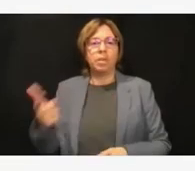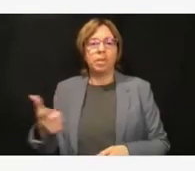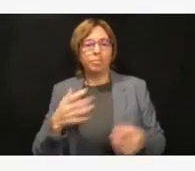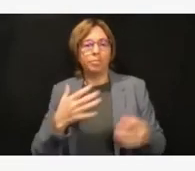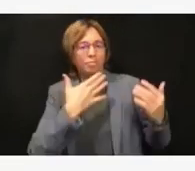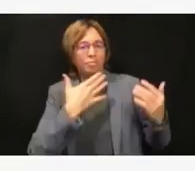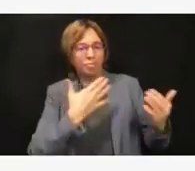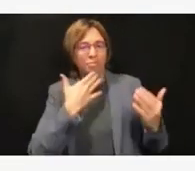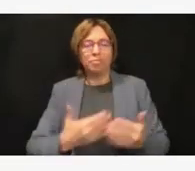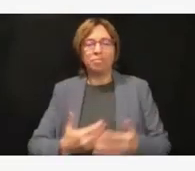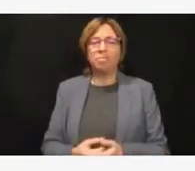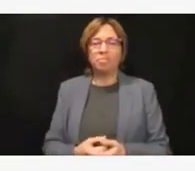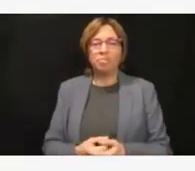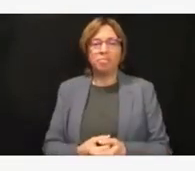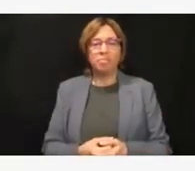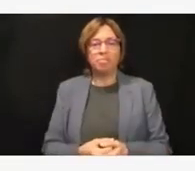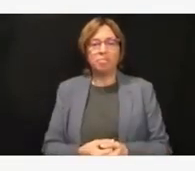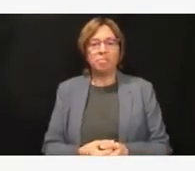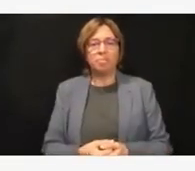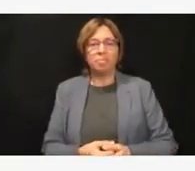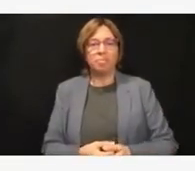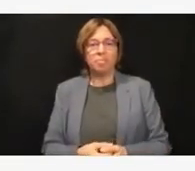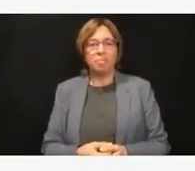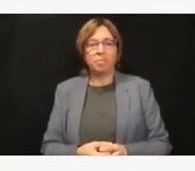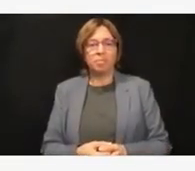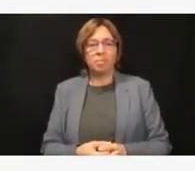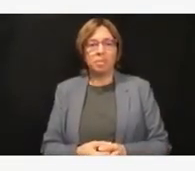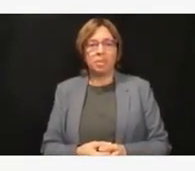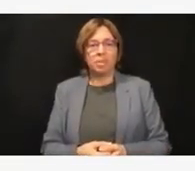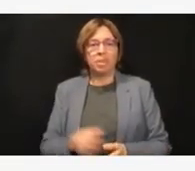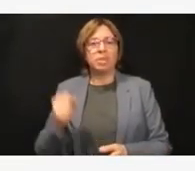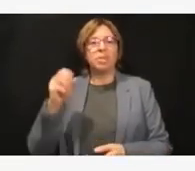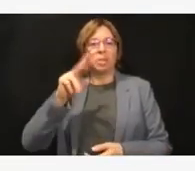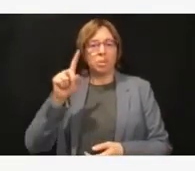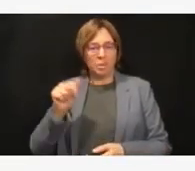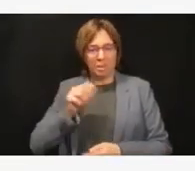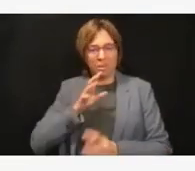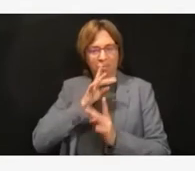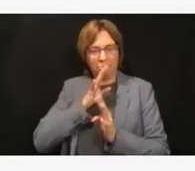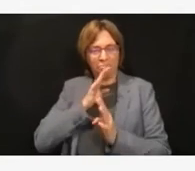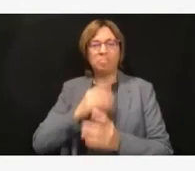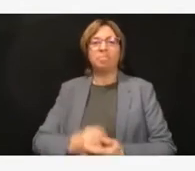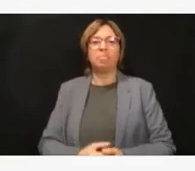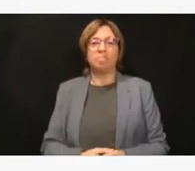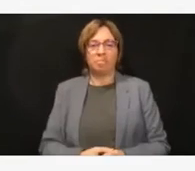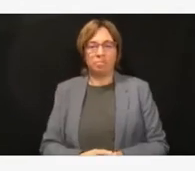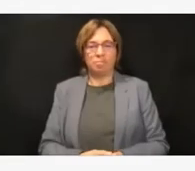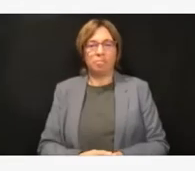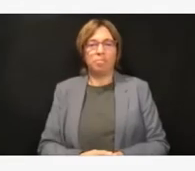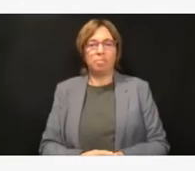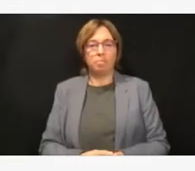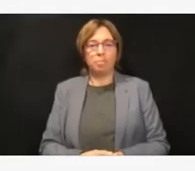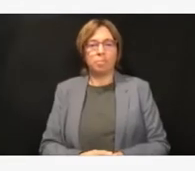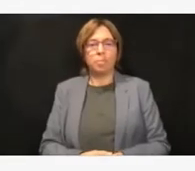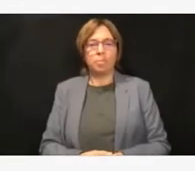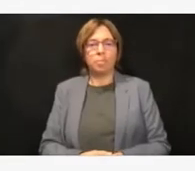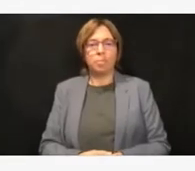And thanks to everybody in the media for being with us today. I wanted to make comments